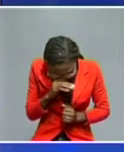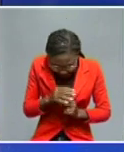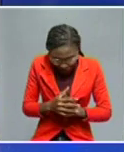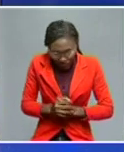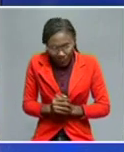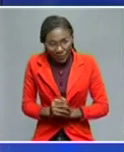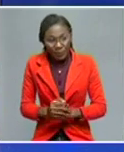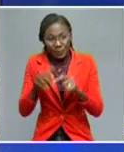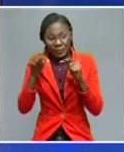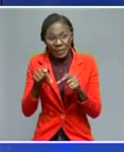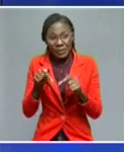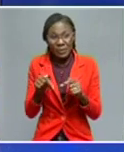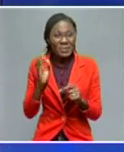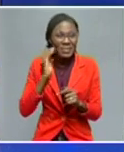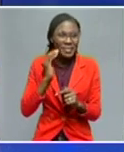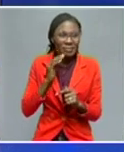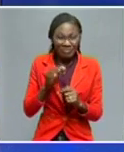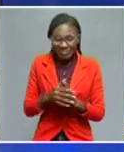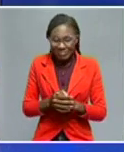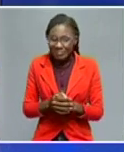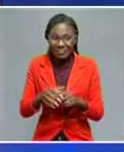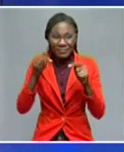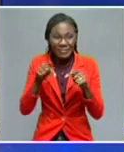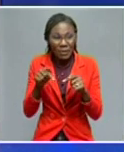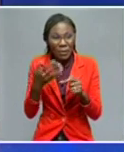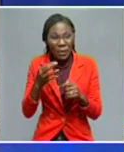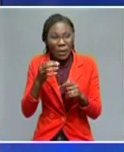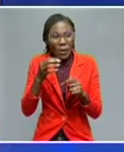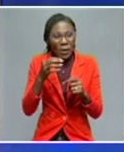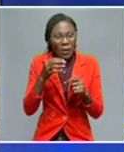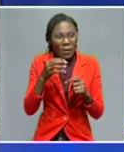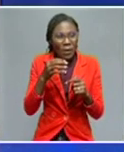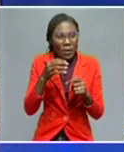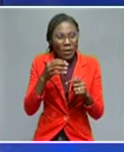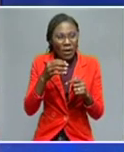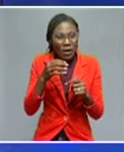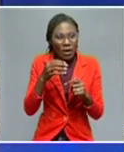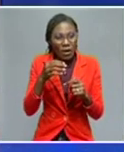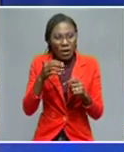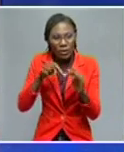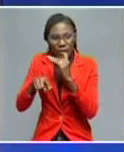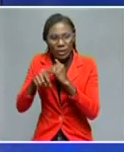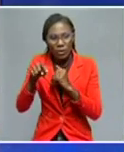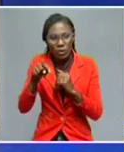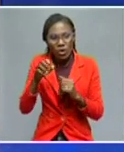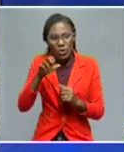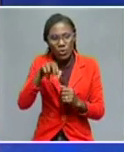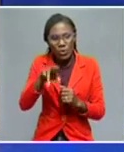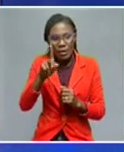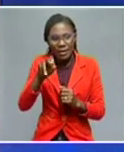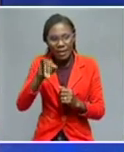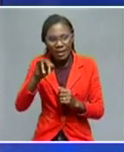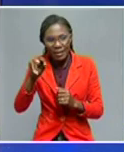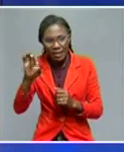that is France, invaded Russia and therefore a very